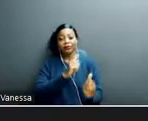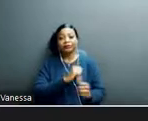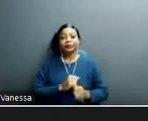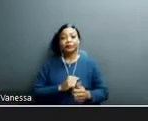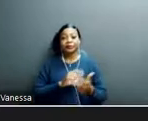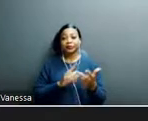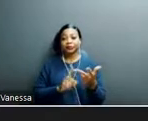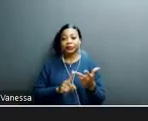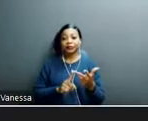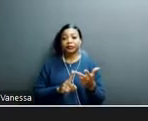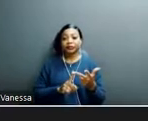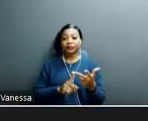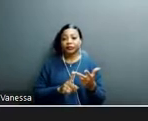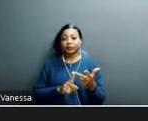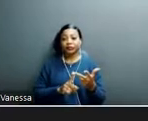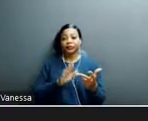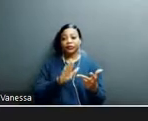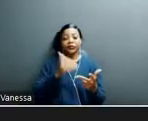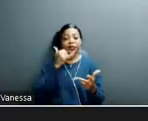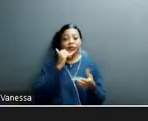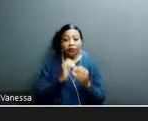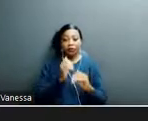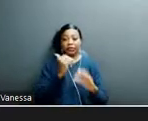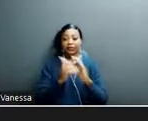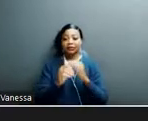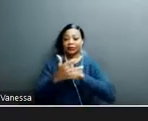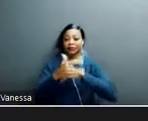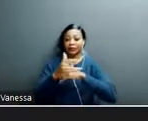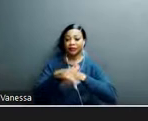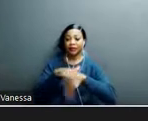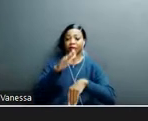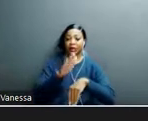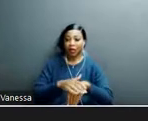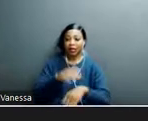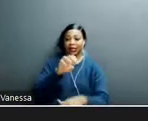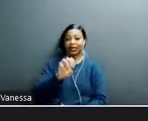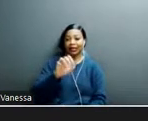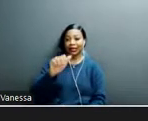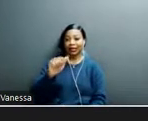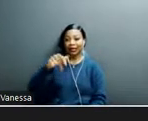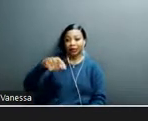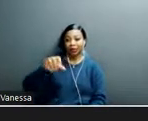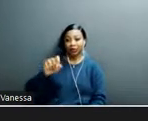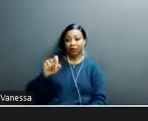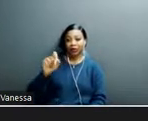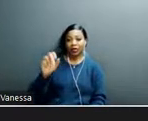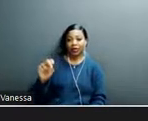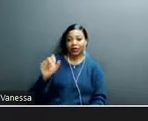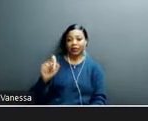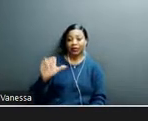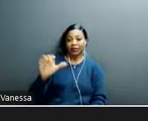uh, what their contact information is, is available, uh, on EAPO n.ca and